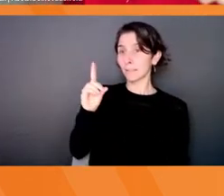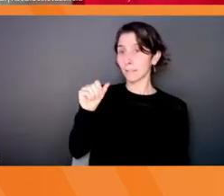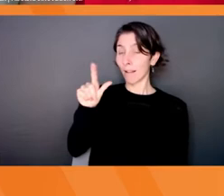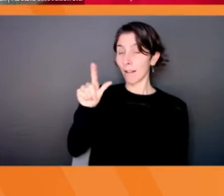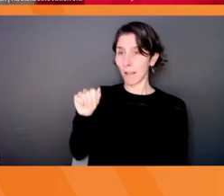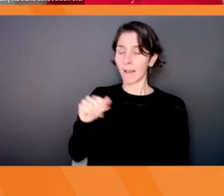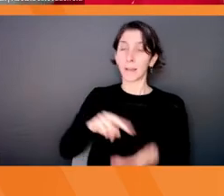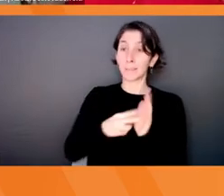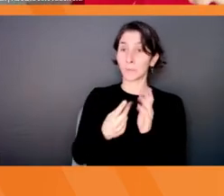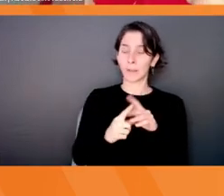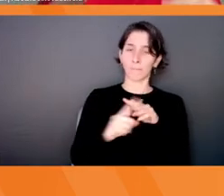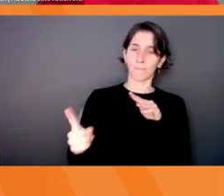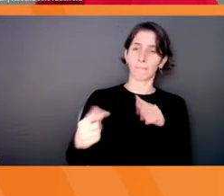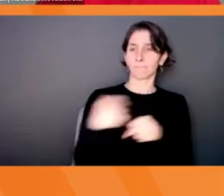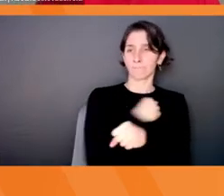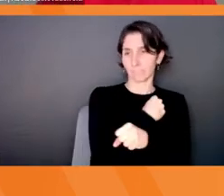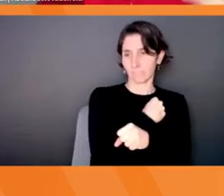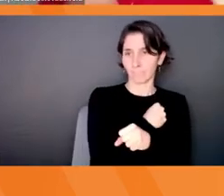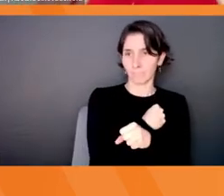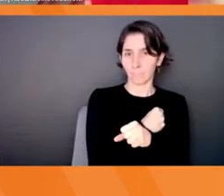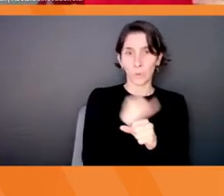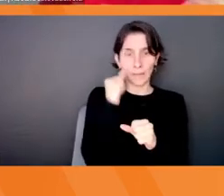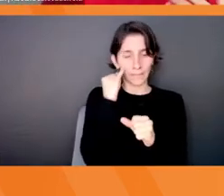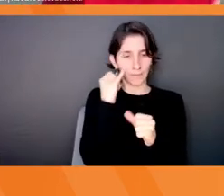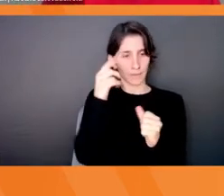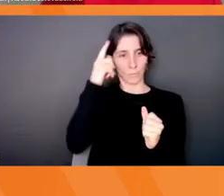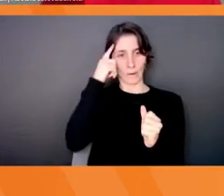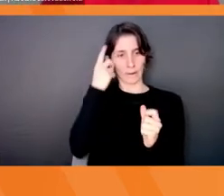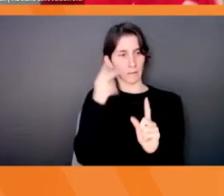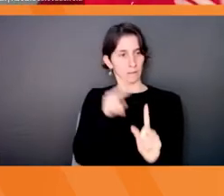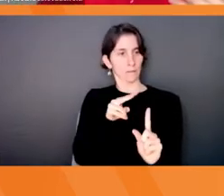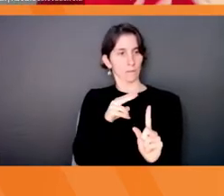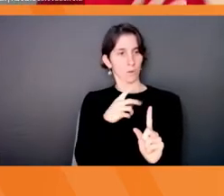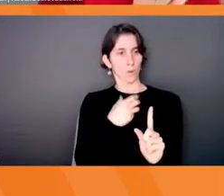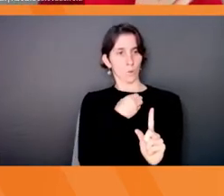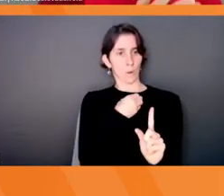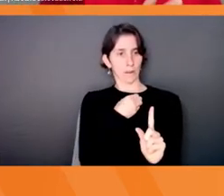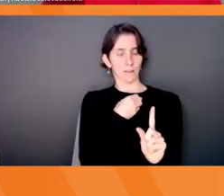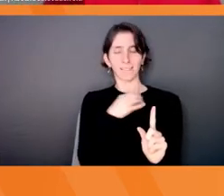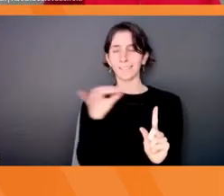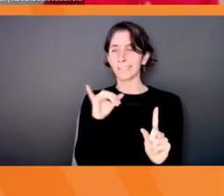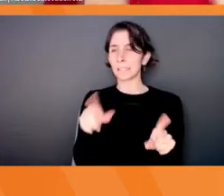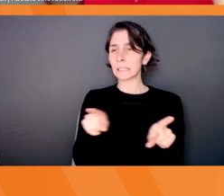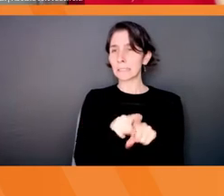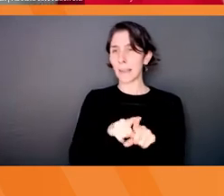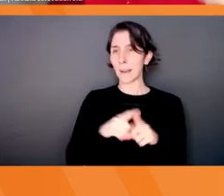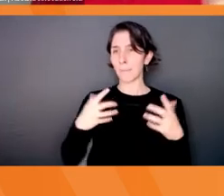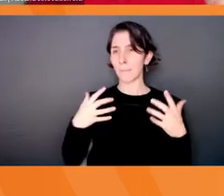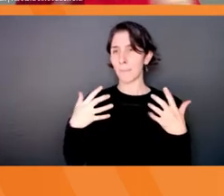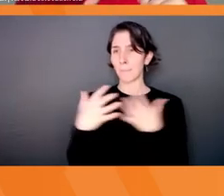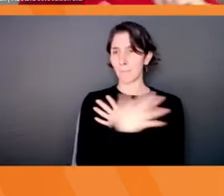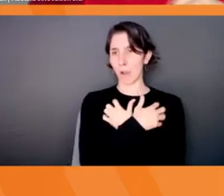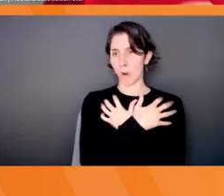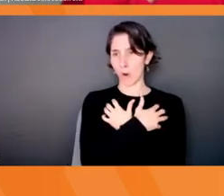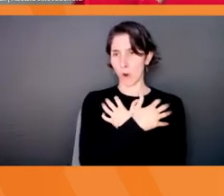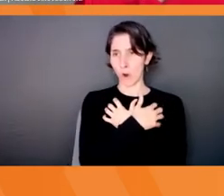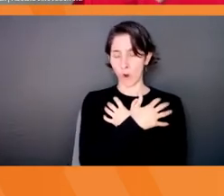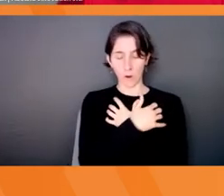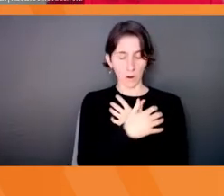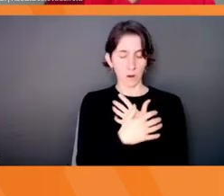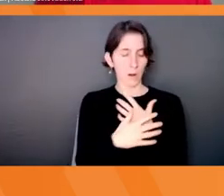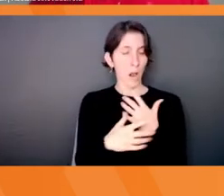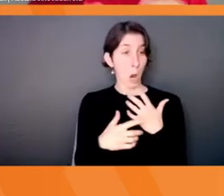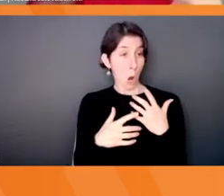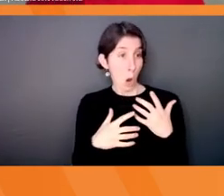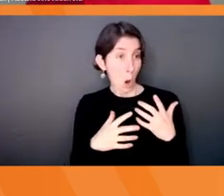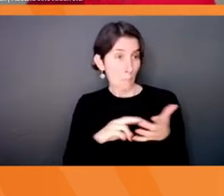when our brain sees a threat, it will see it like a bear and it has two responses. You're going to fight it, which I don't recommend against a